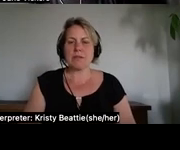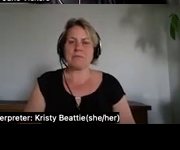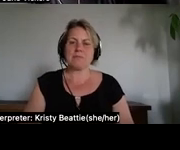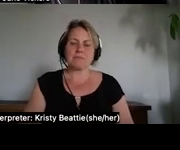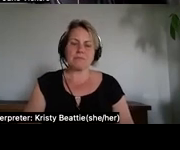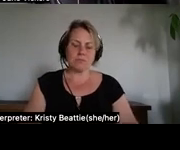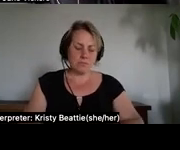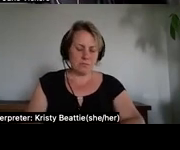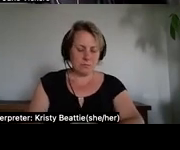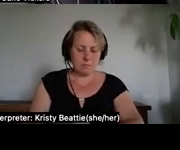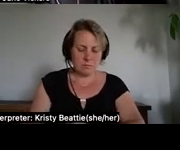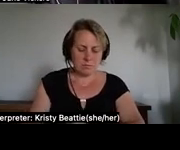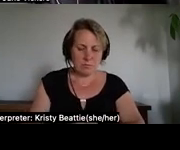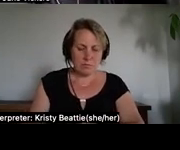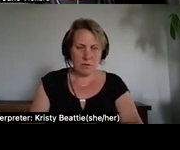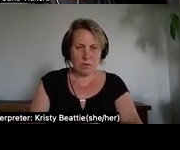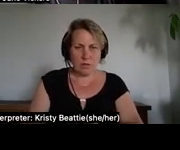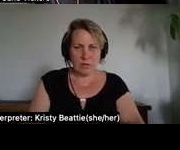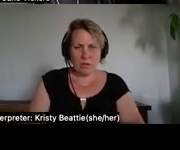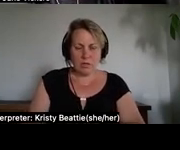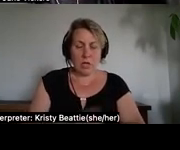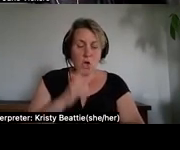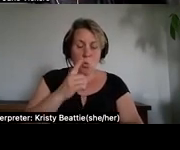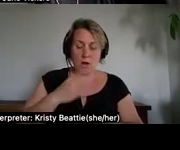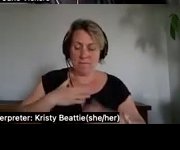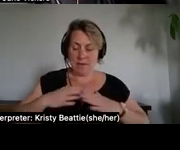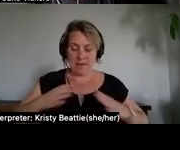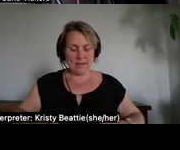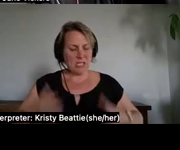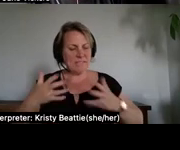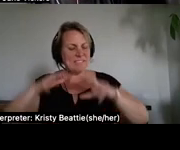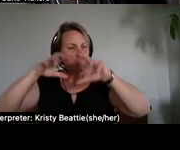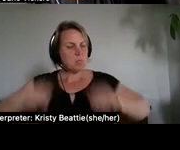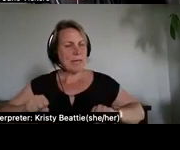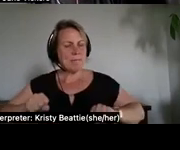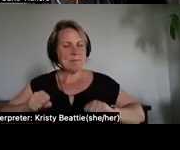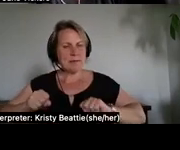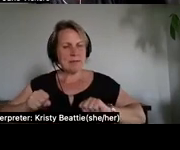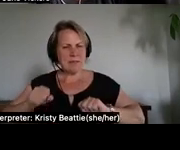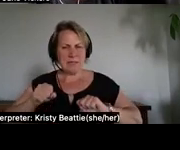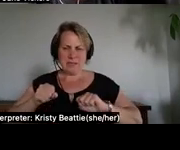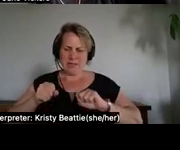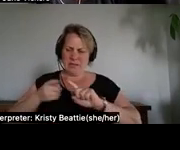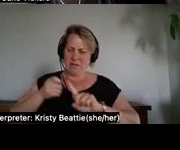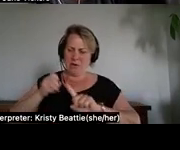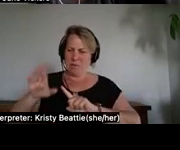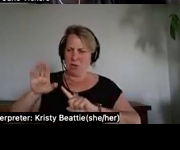was raped by the bus driver the principal and the priest